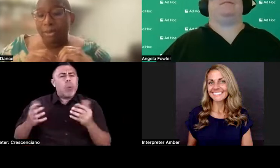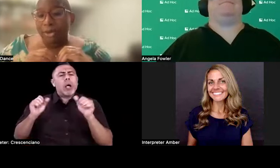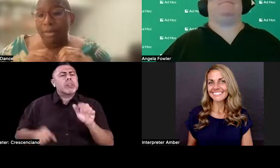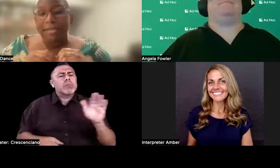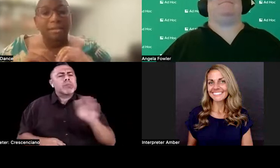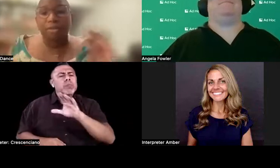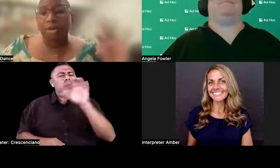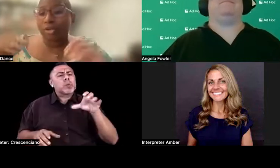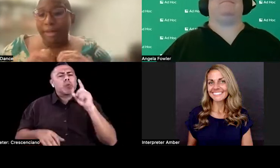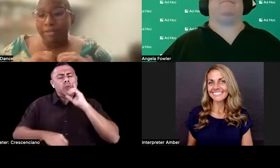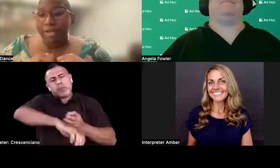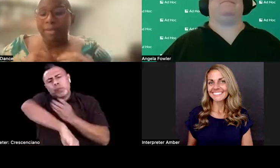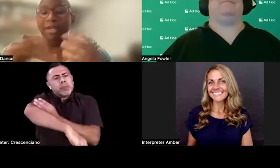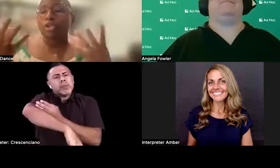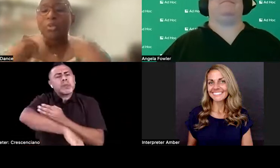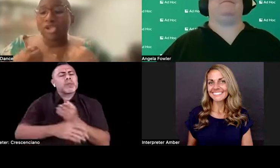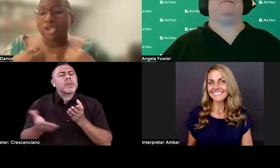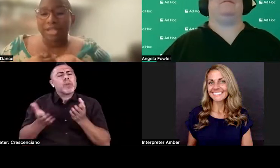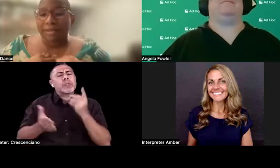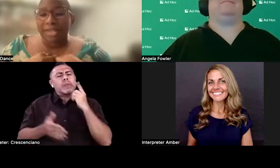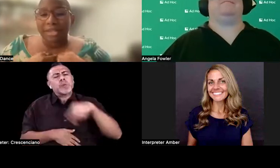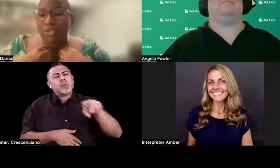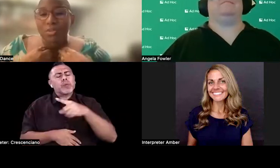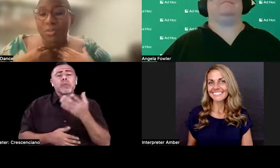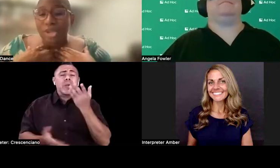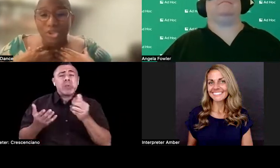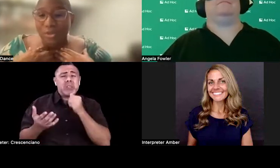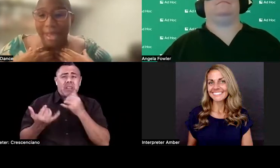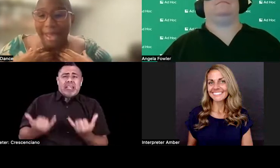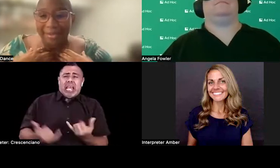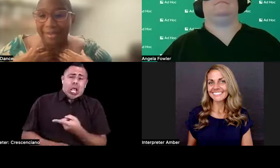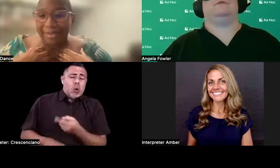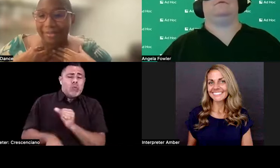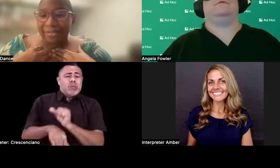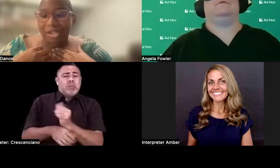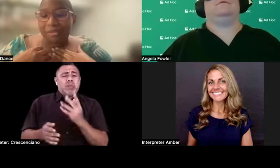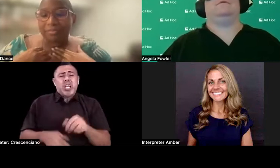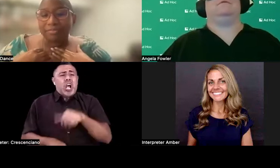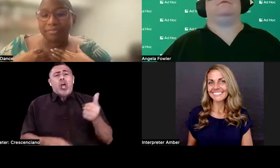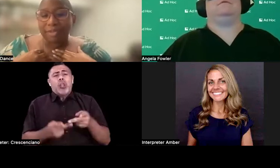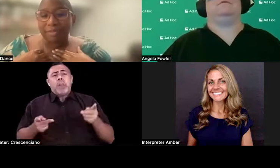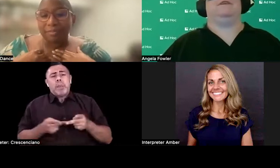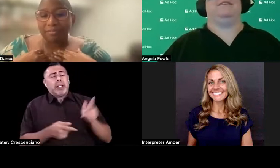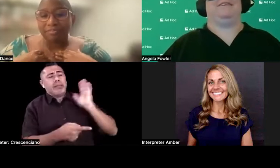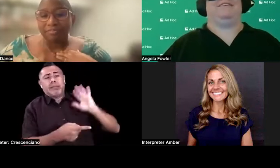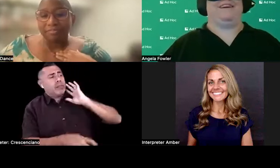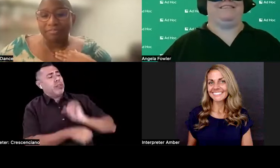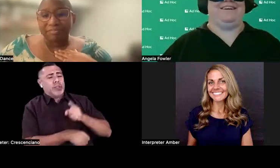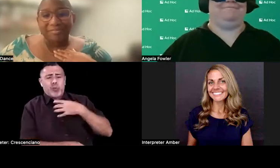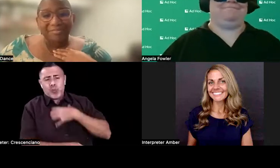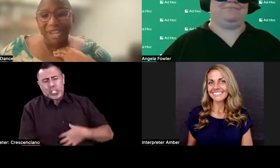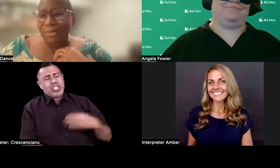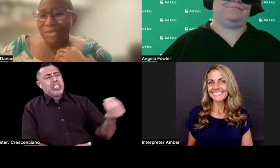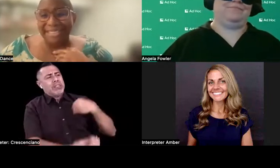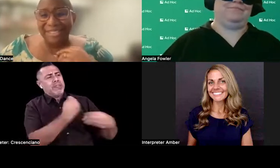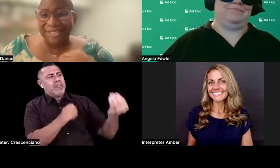current employer. Maybe it's an employer you left, but like your wishlist of things you wish you had, you know? Can I take a crack at